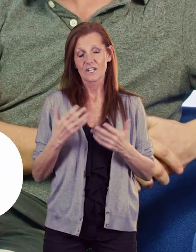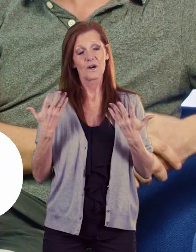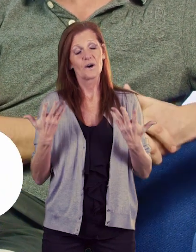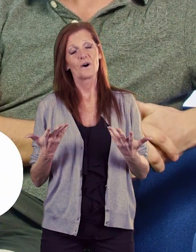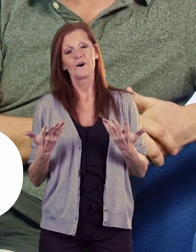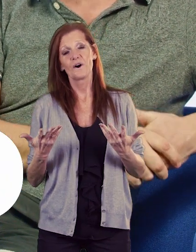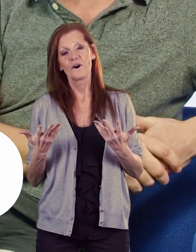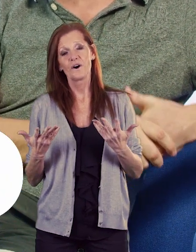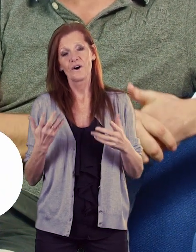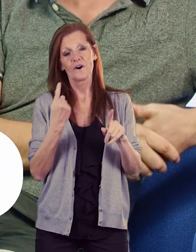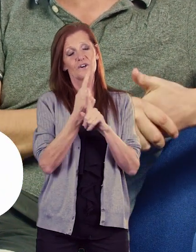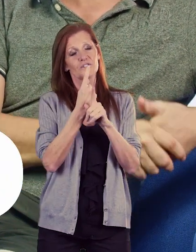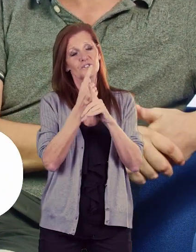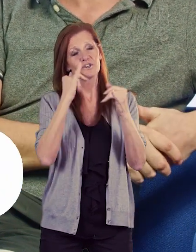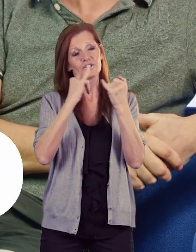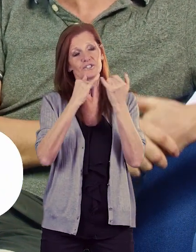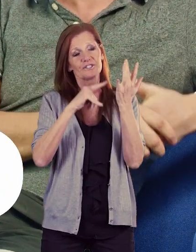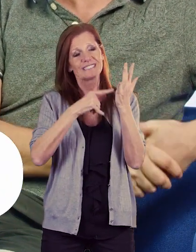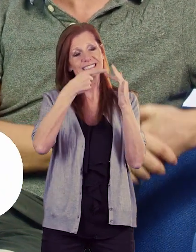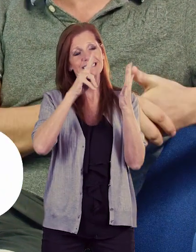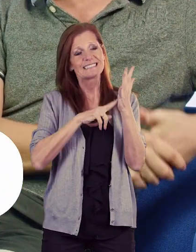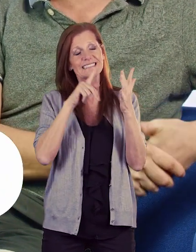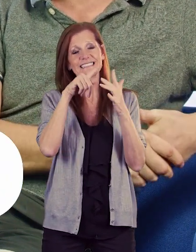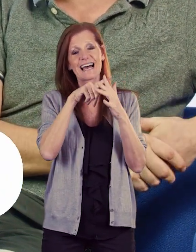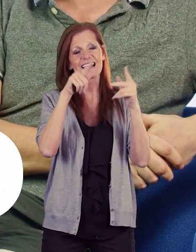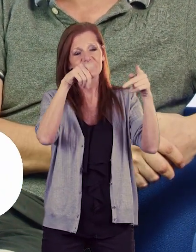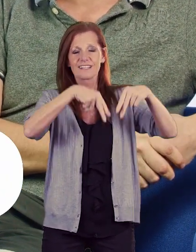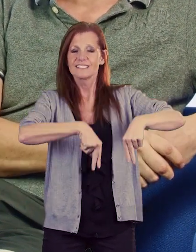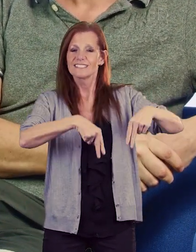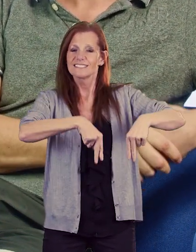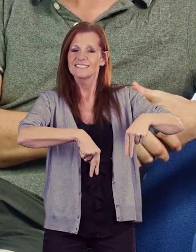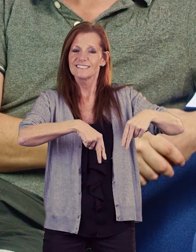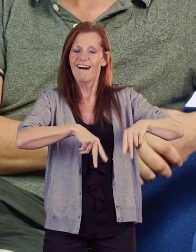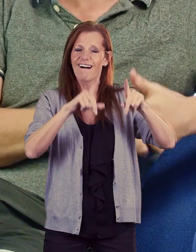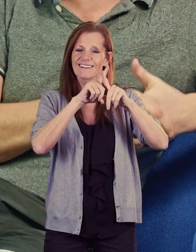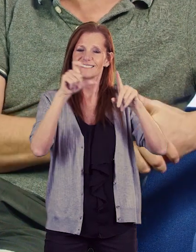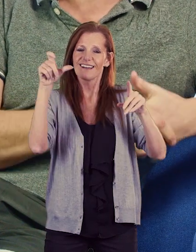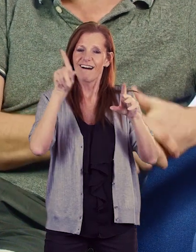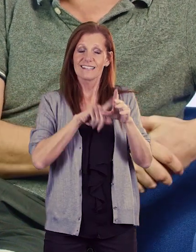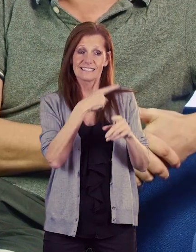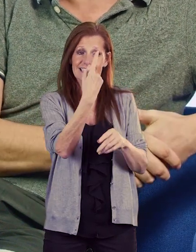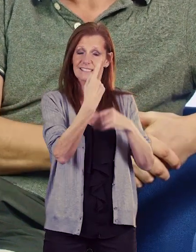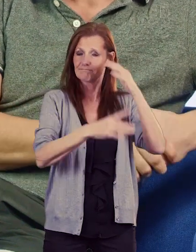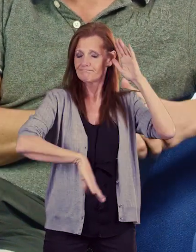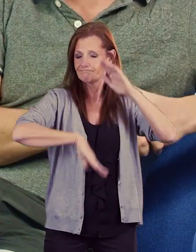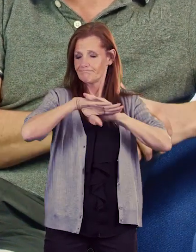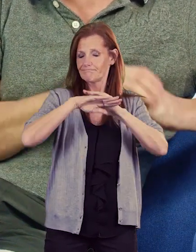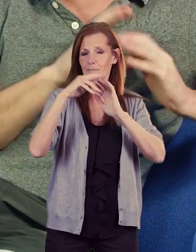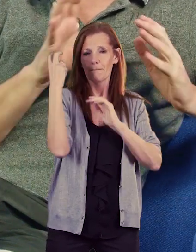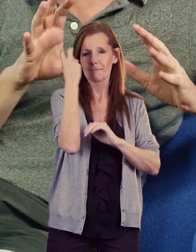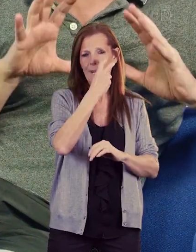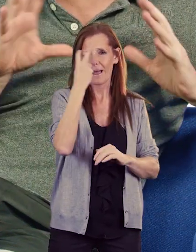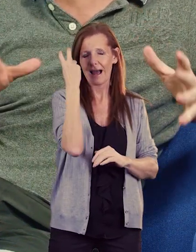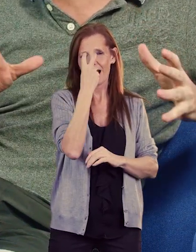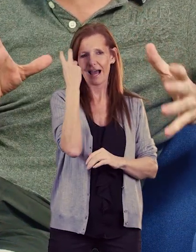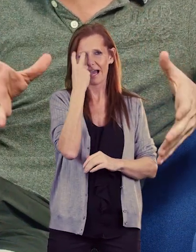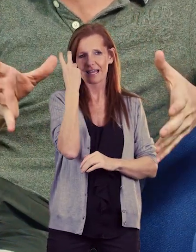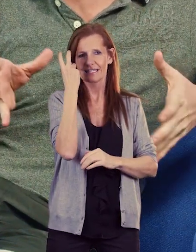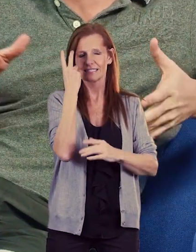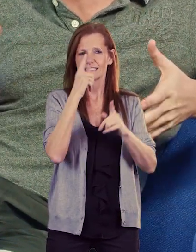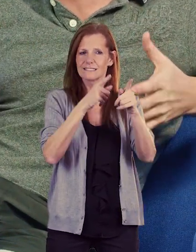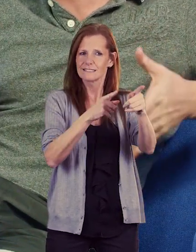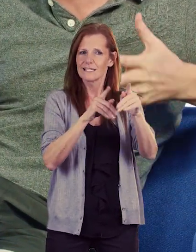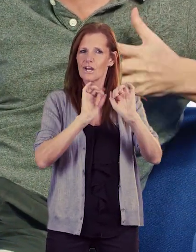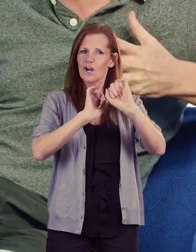so now I'm going to be talking to Steph Styson and her guide dog Darcy now Steph is totally blind and has a very different